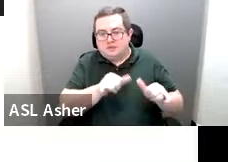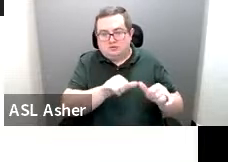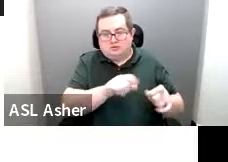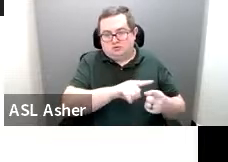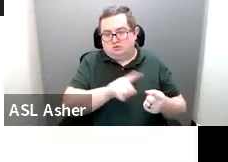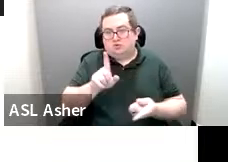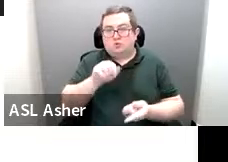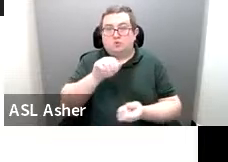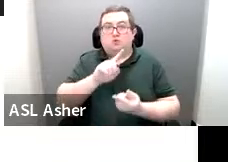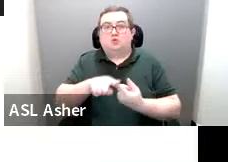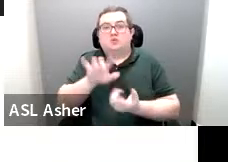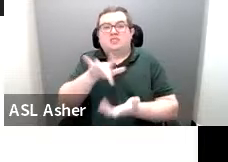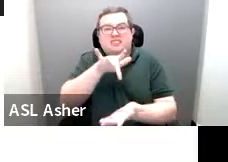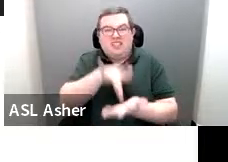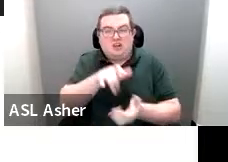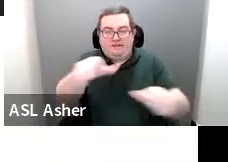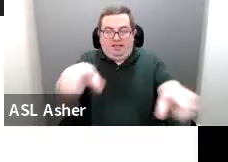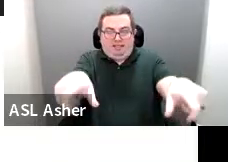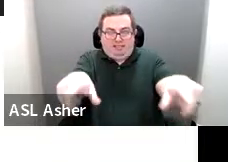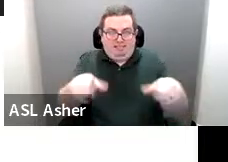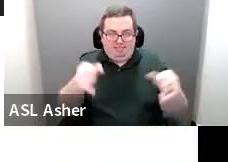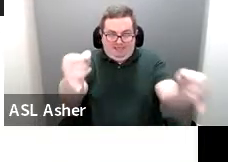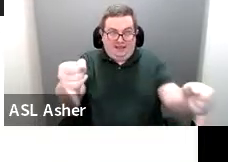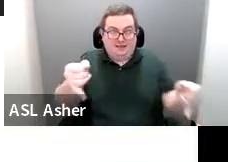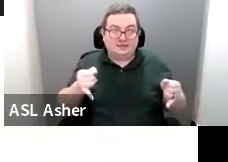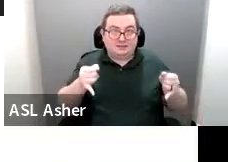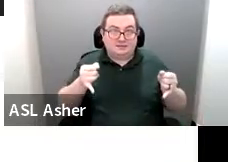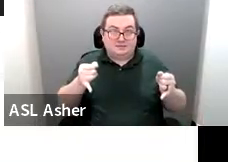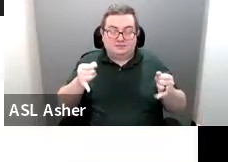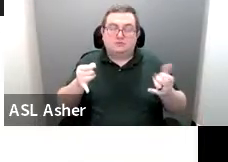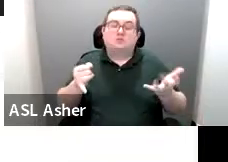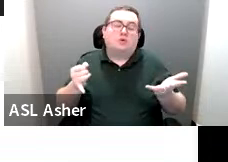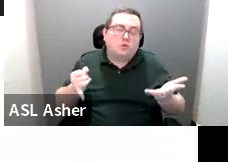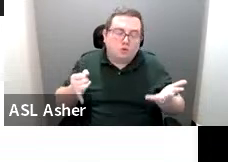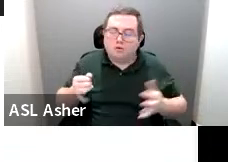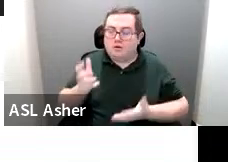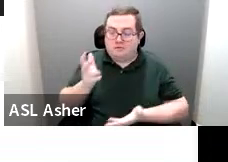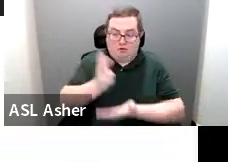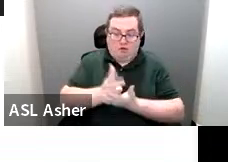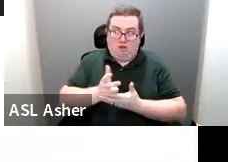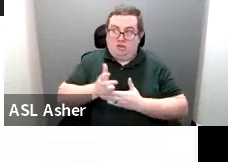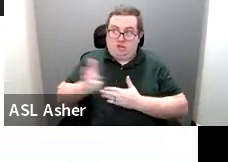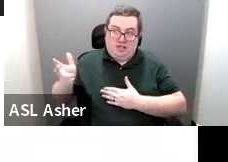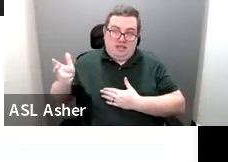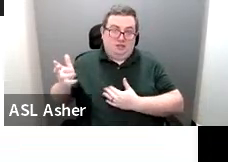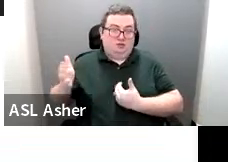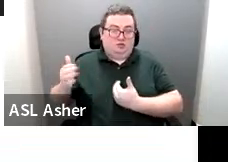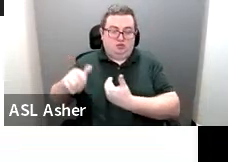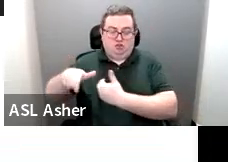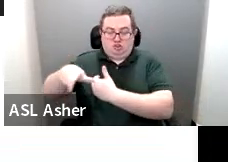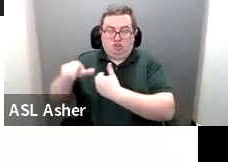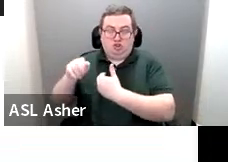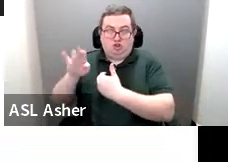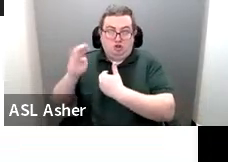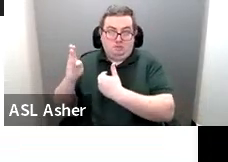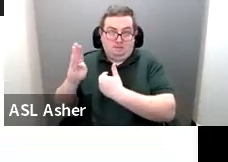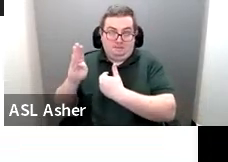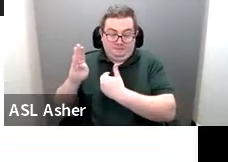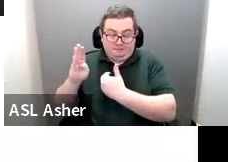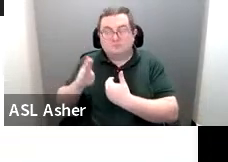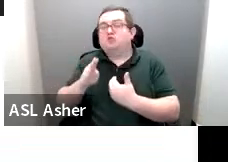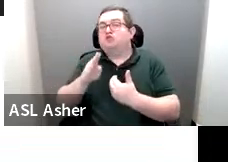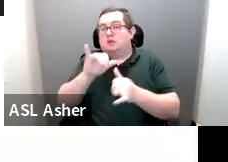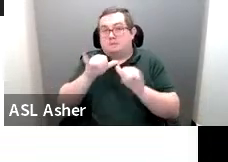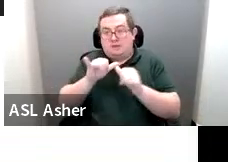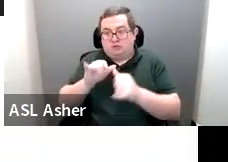lines. If this is the parking space at the edge and is up against the curb, then you are measuring